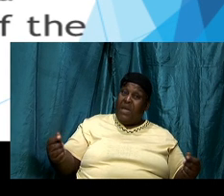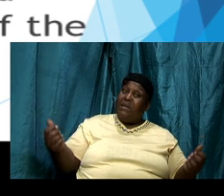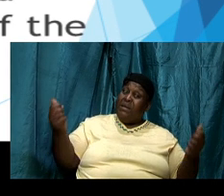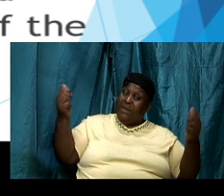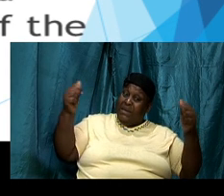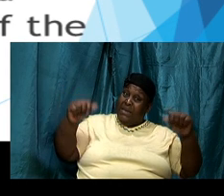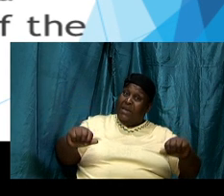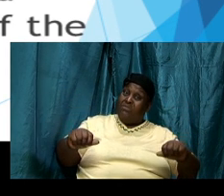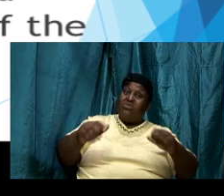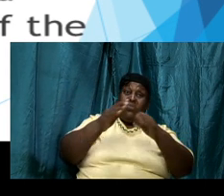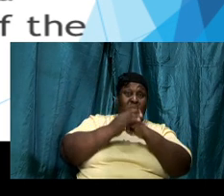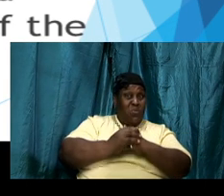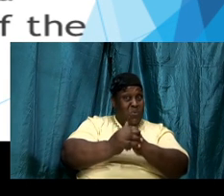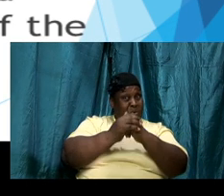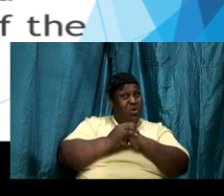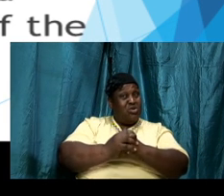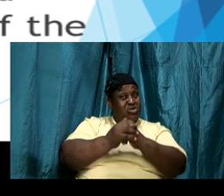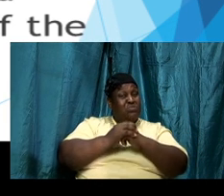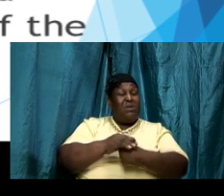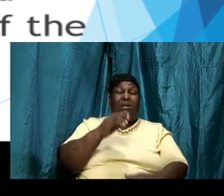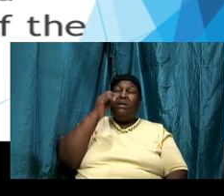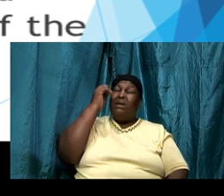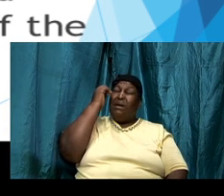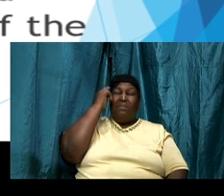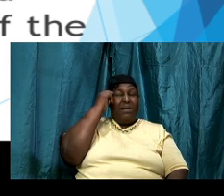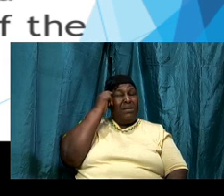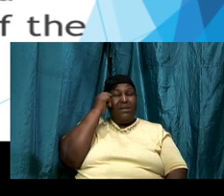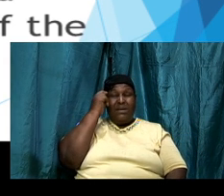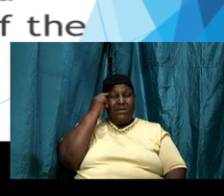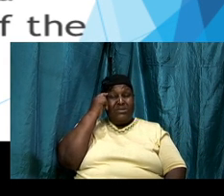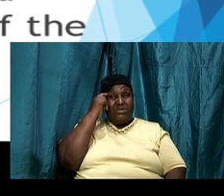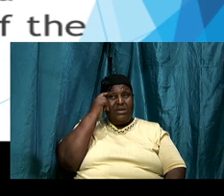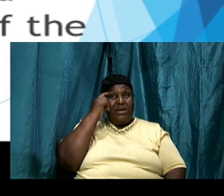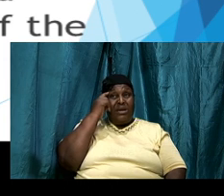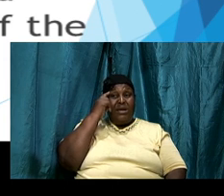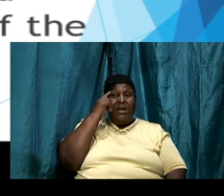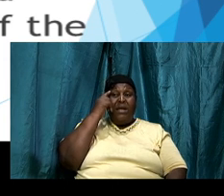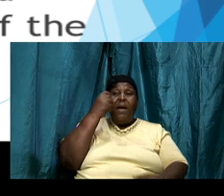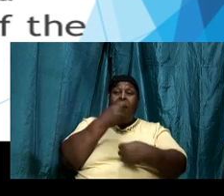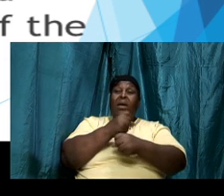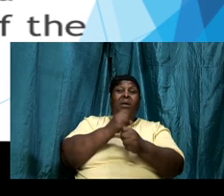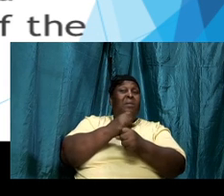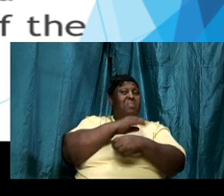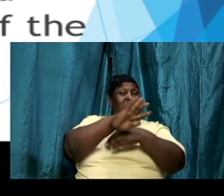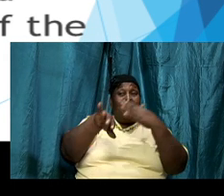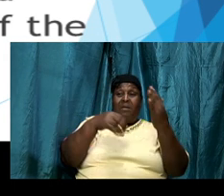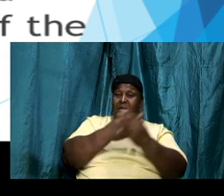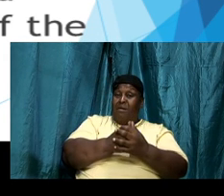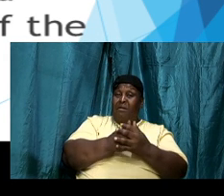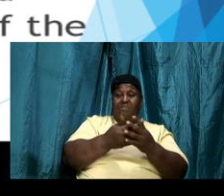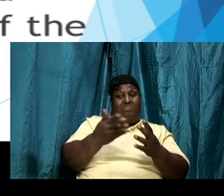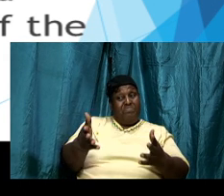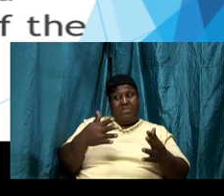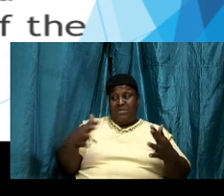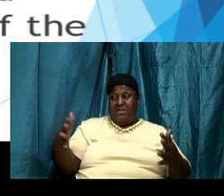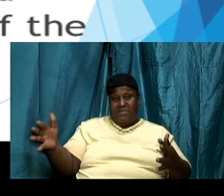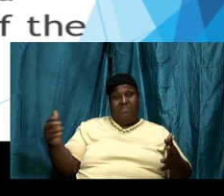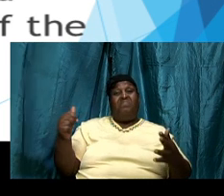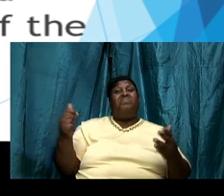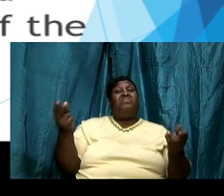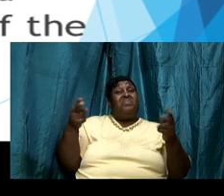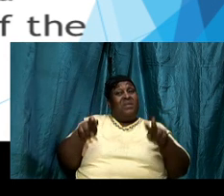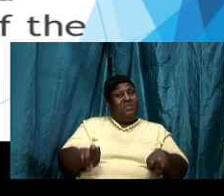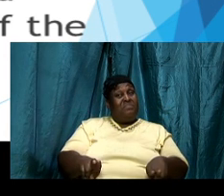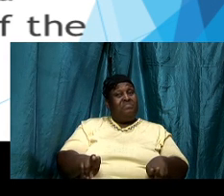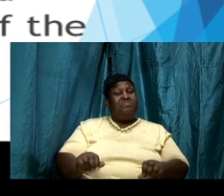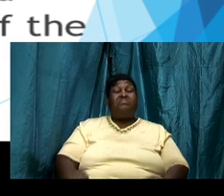worship and meditation allows for all of these things to happen then the word of God starts to